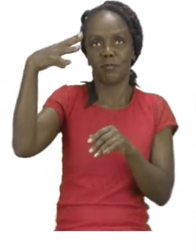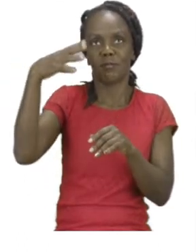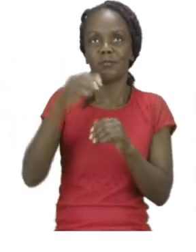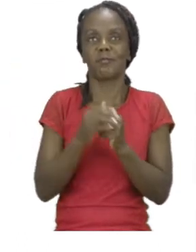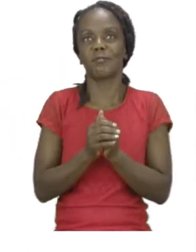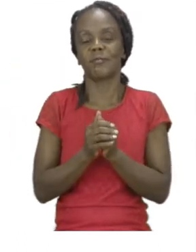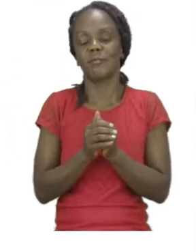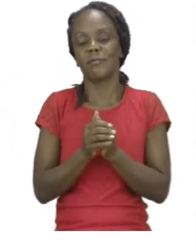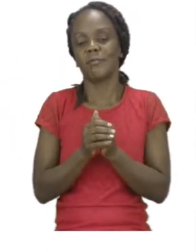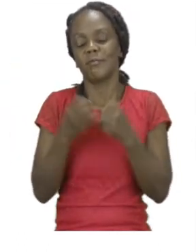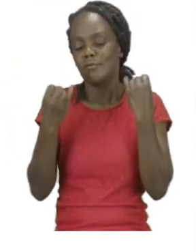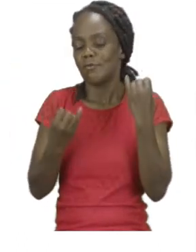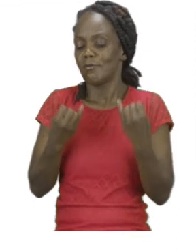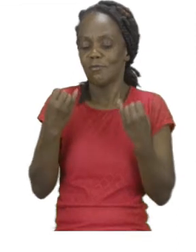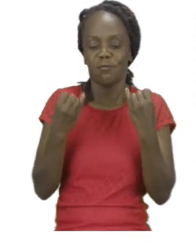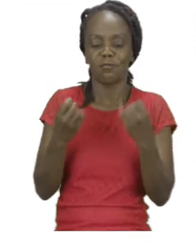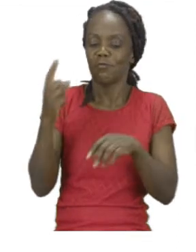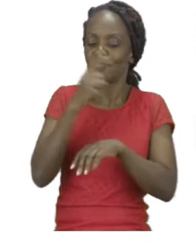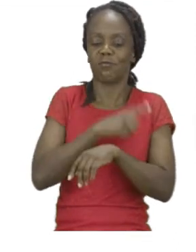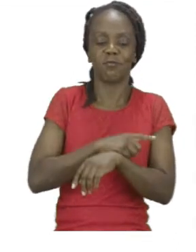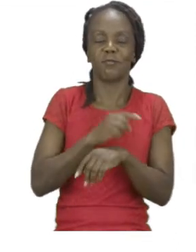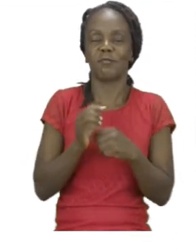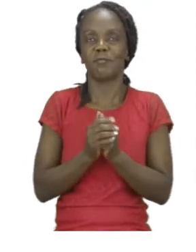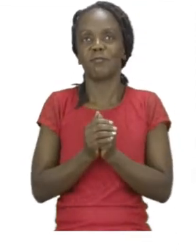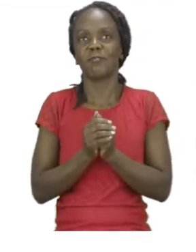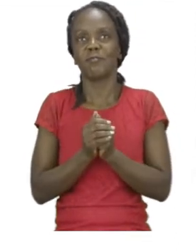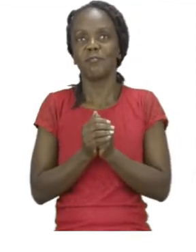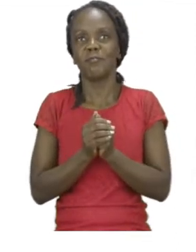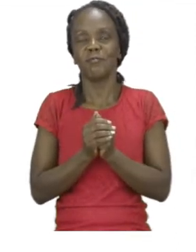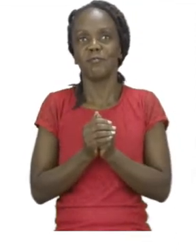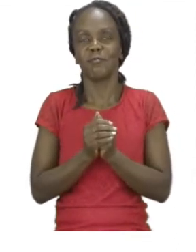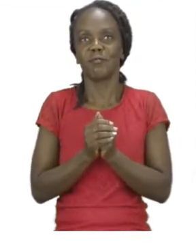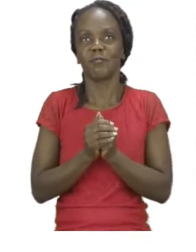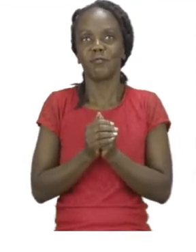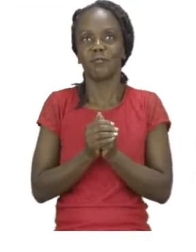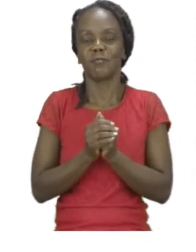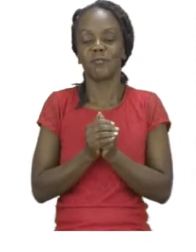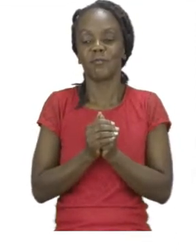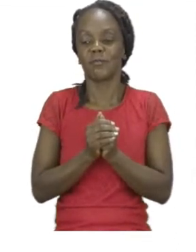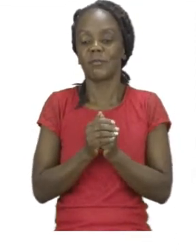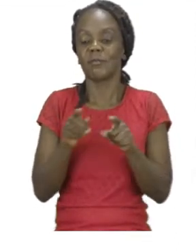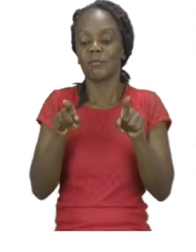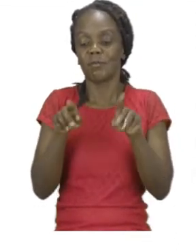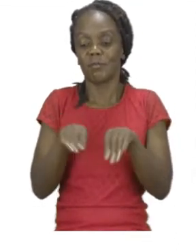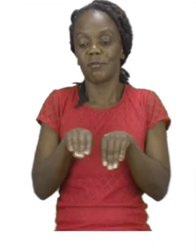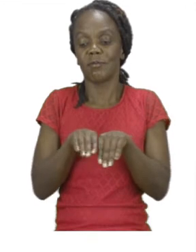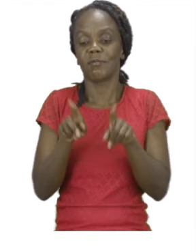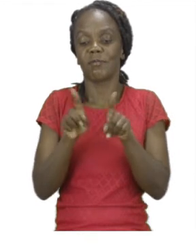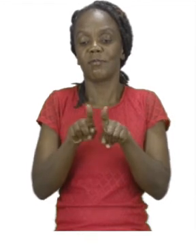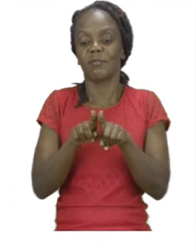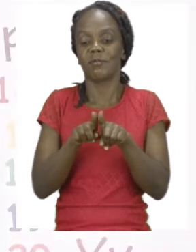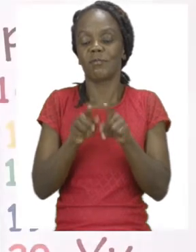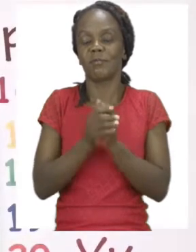enjoying the day. So let us try now and show a happy face. Let's take a